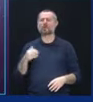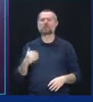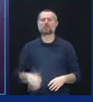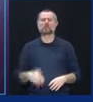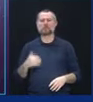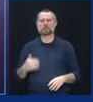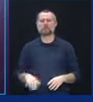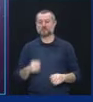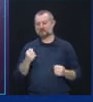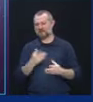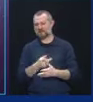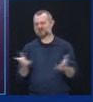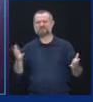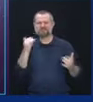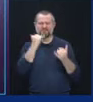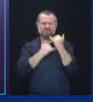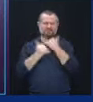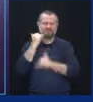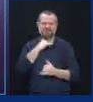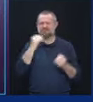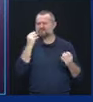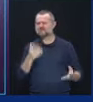to go unanswered.